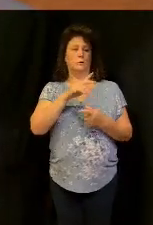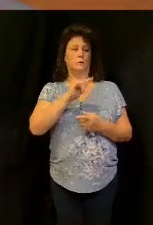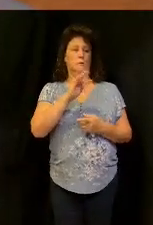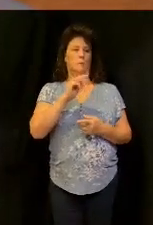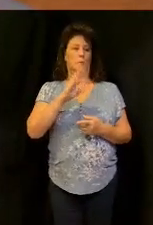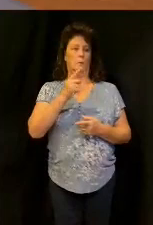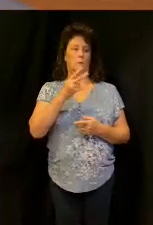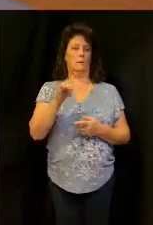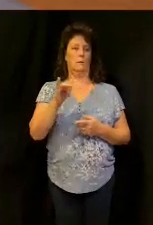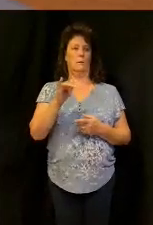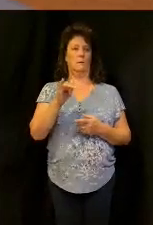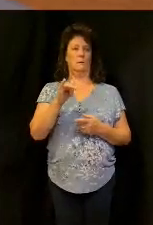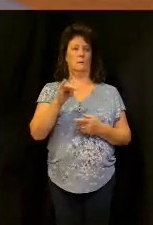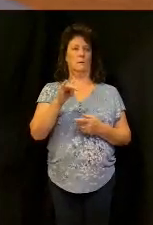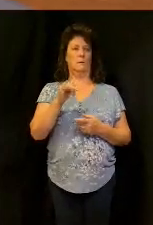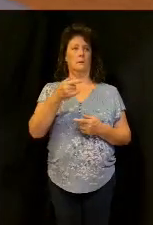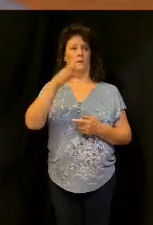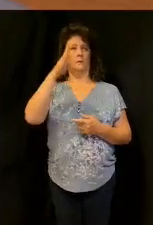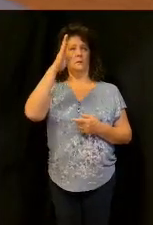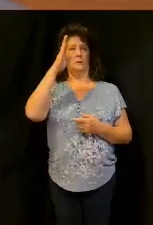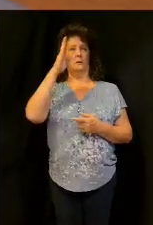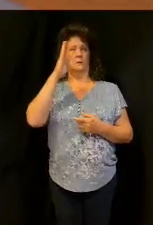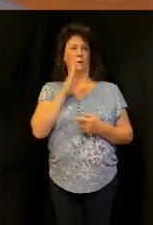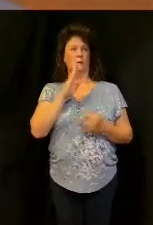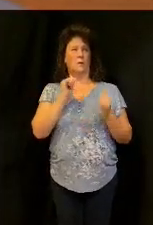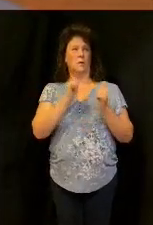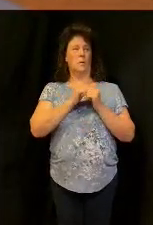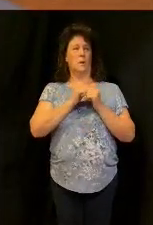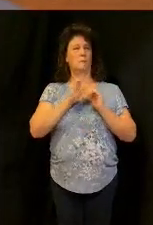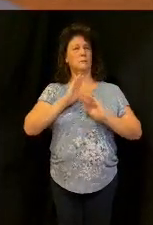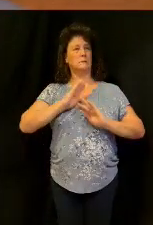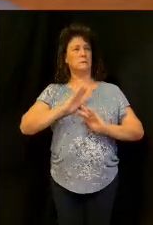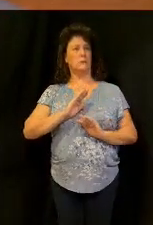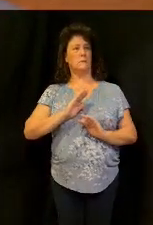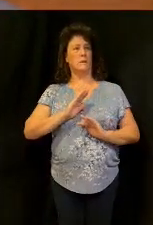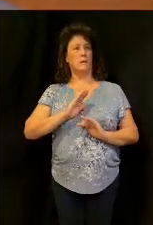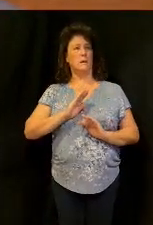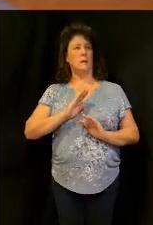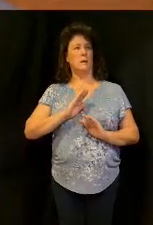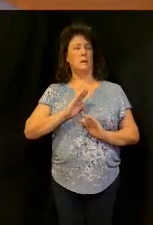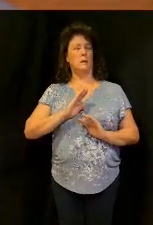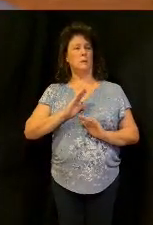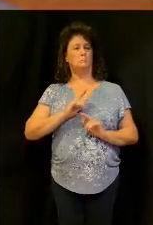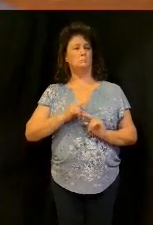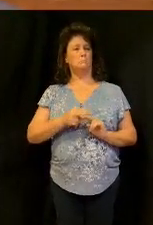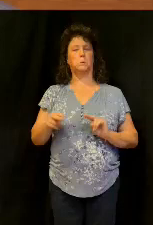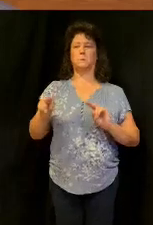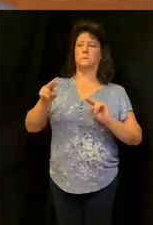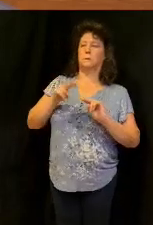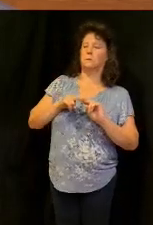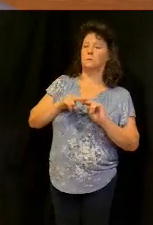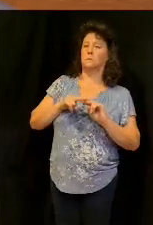says now godliness with contentment is what great gain